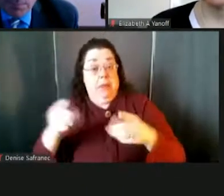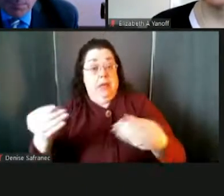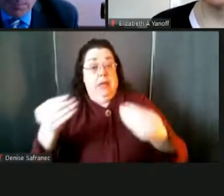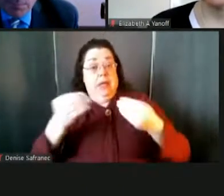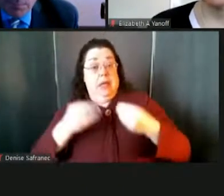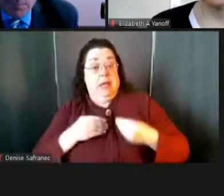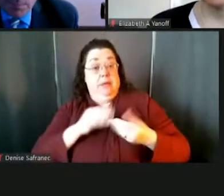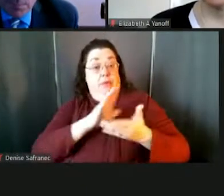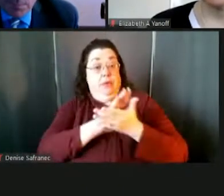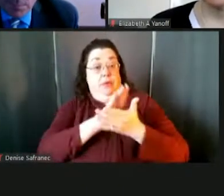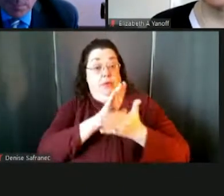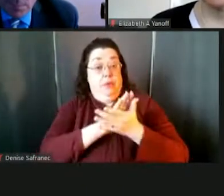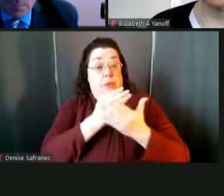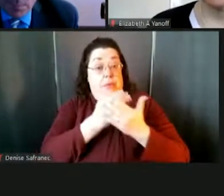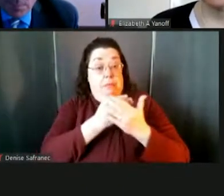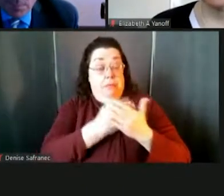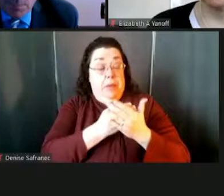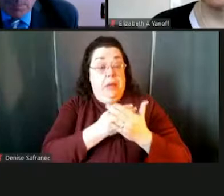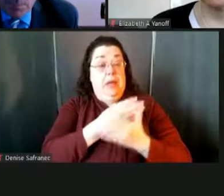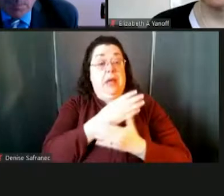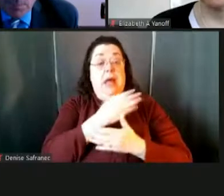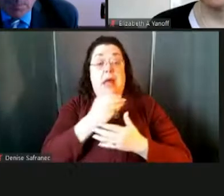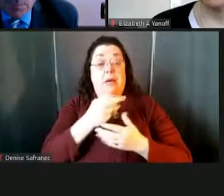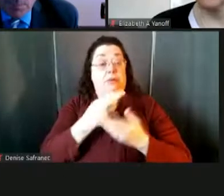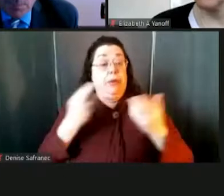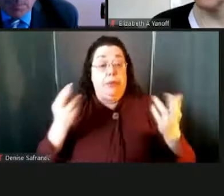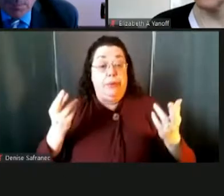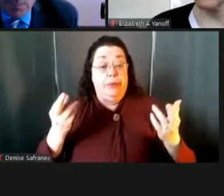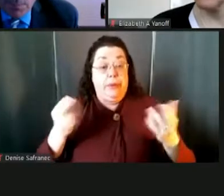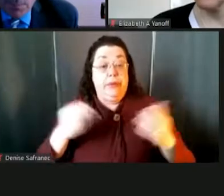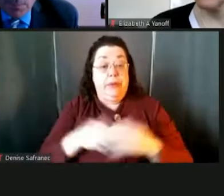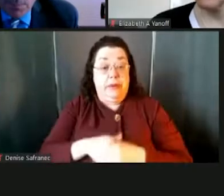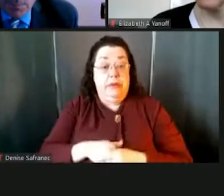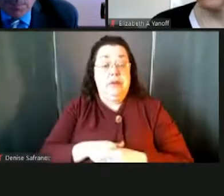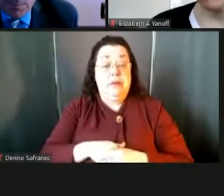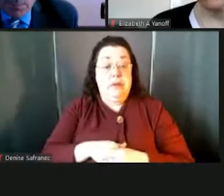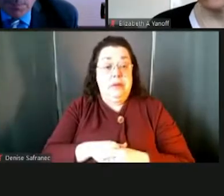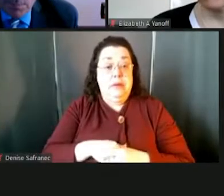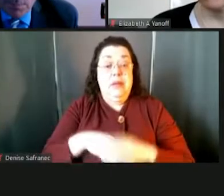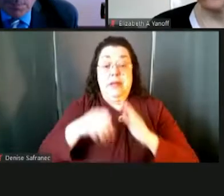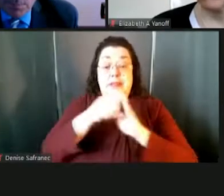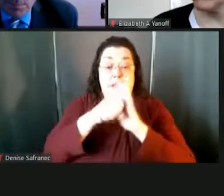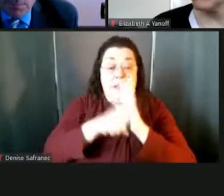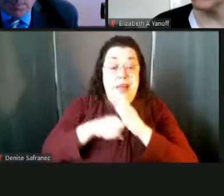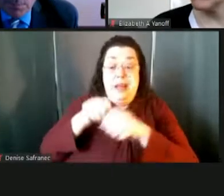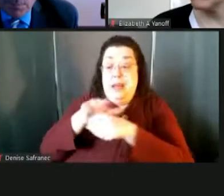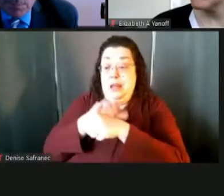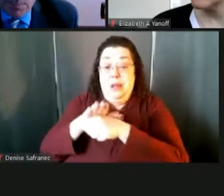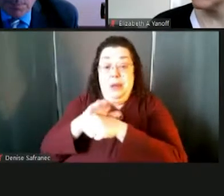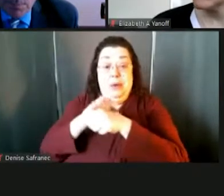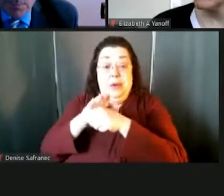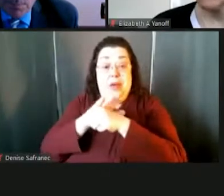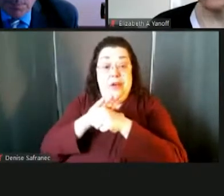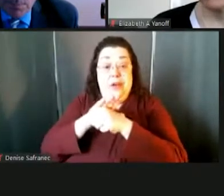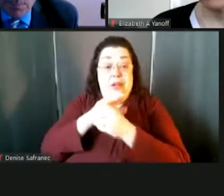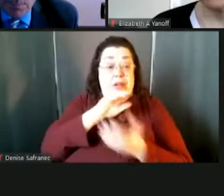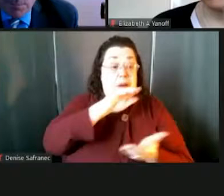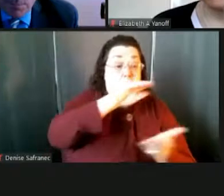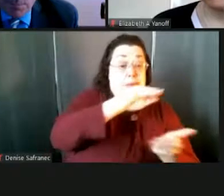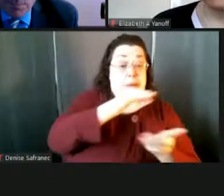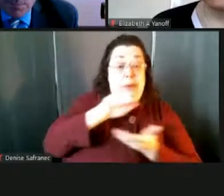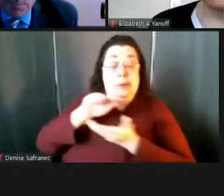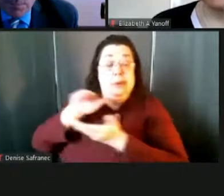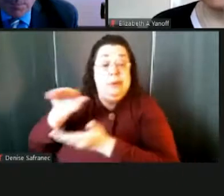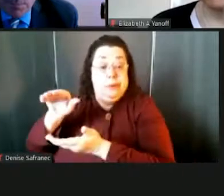it's also giving the state and localities some of that money. And so the holes that